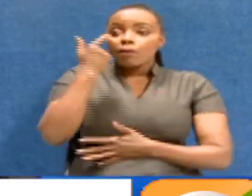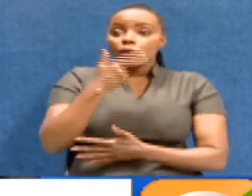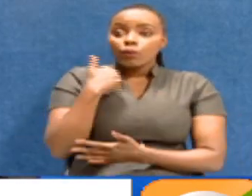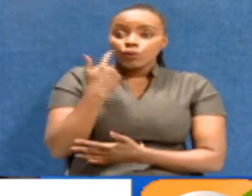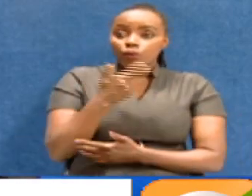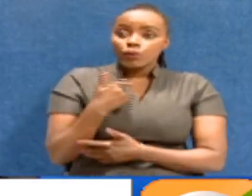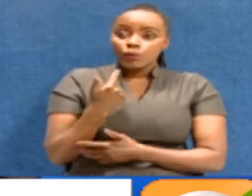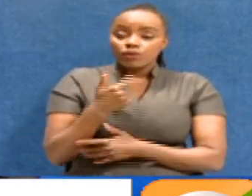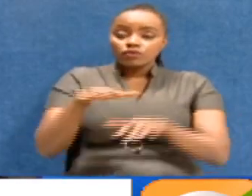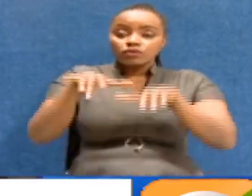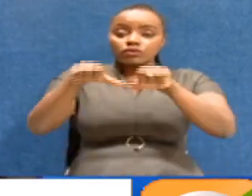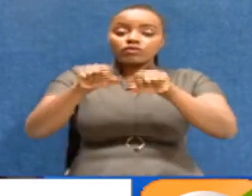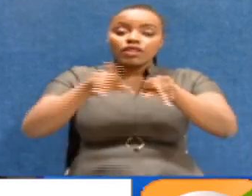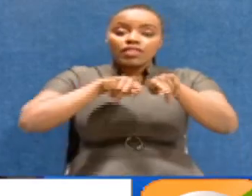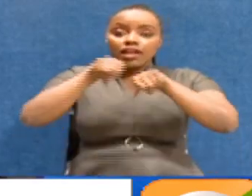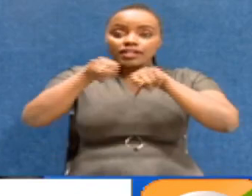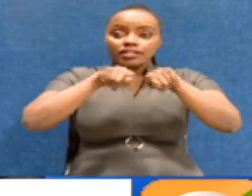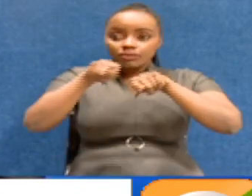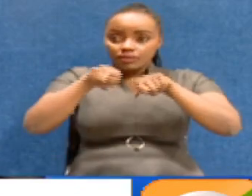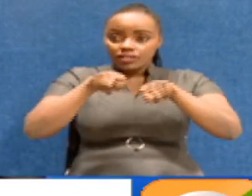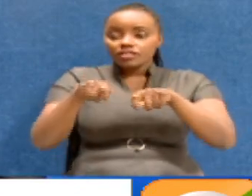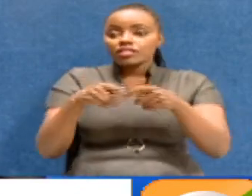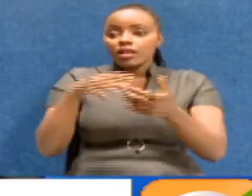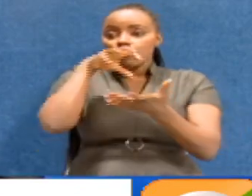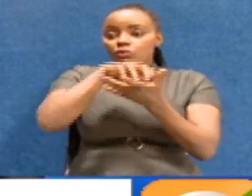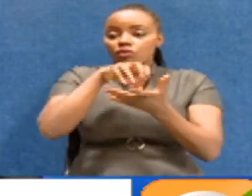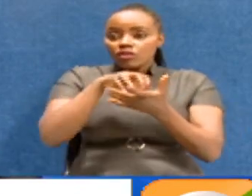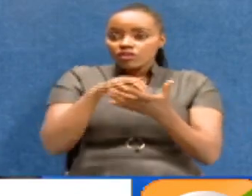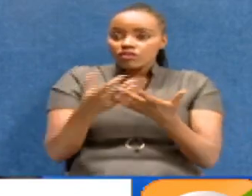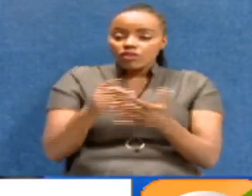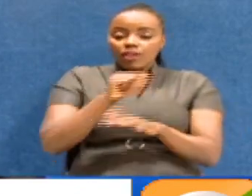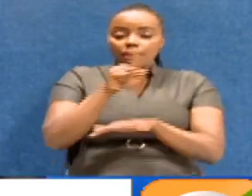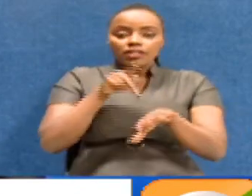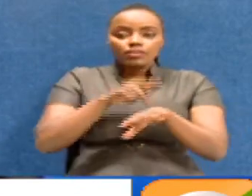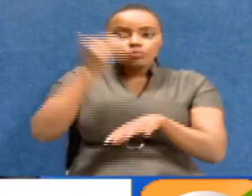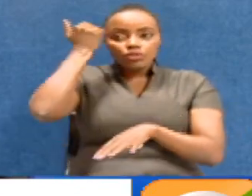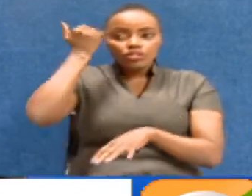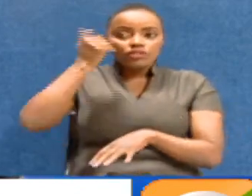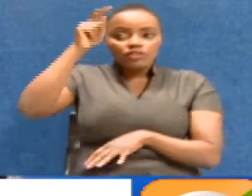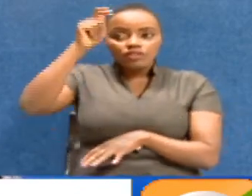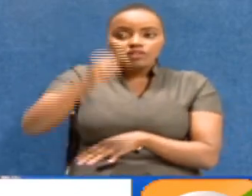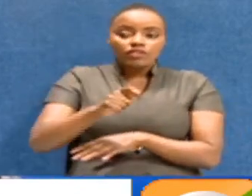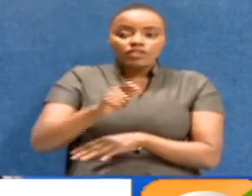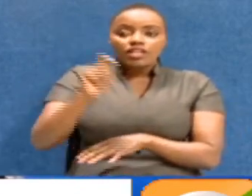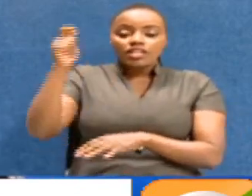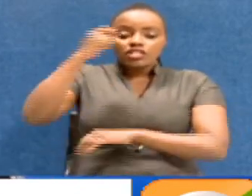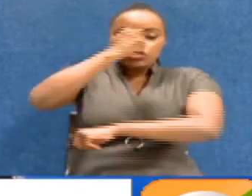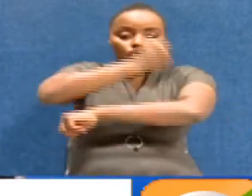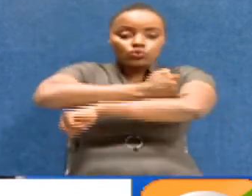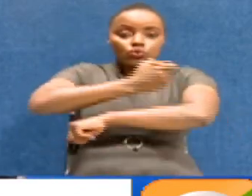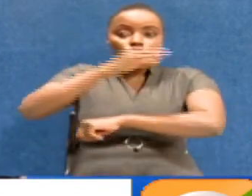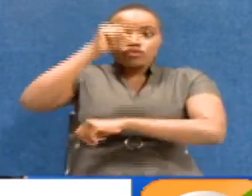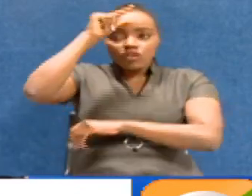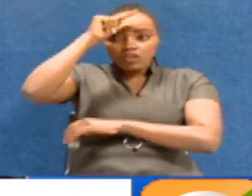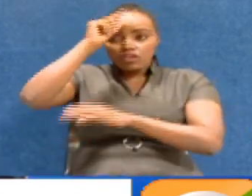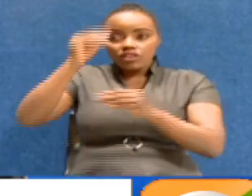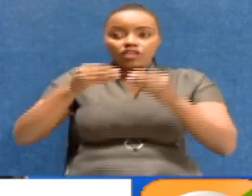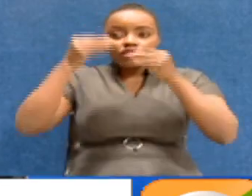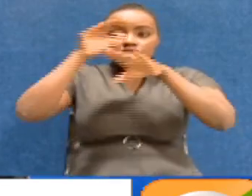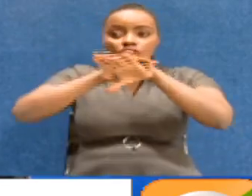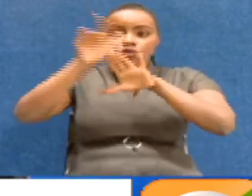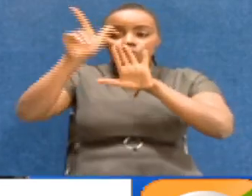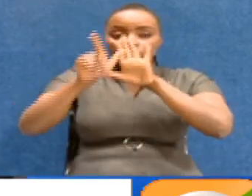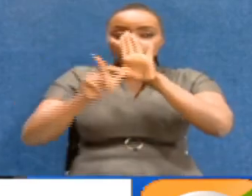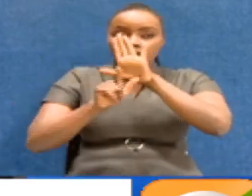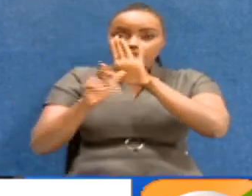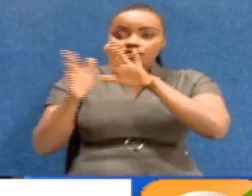administrative positions like the chief justice, like the principal judges. There's a kind of school of government. They offer very good lessons